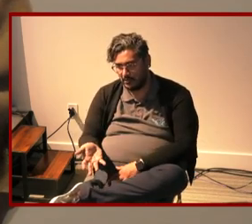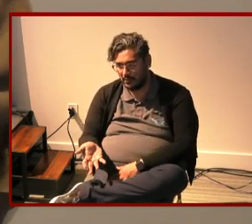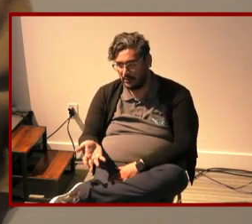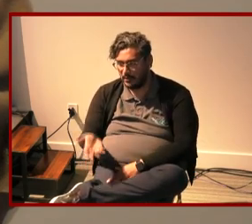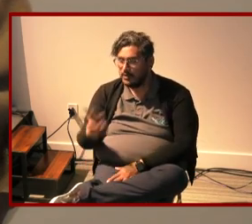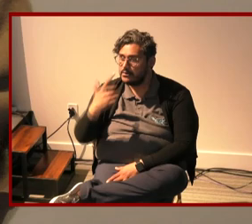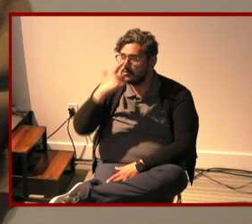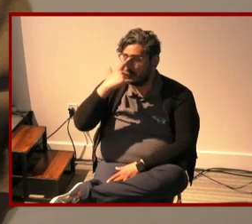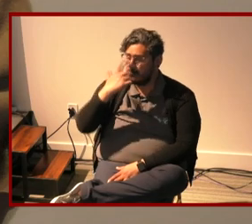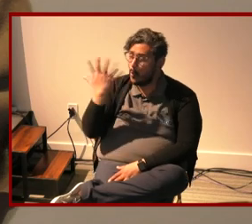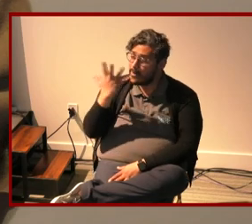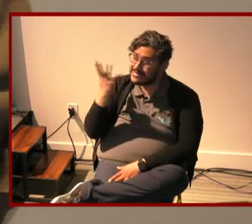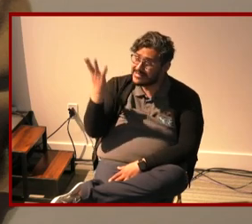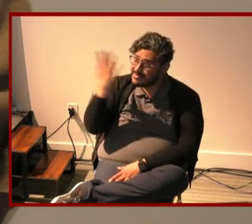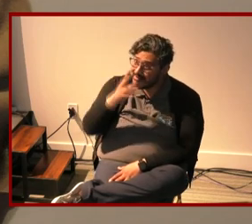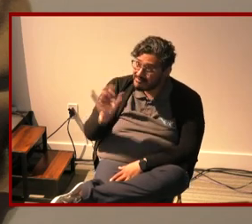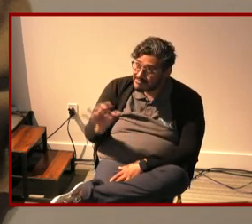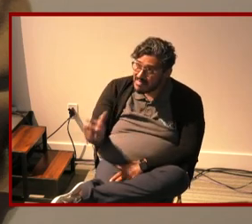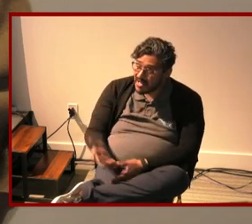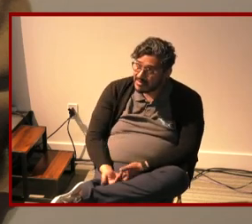i can't imagine